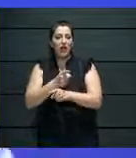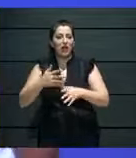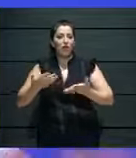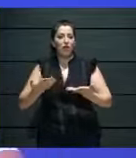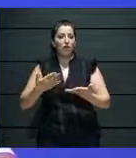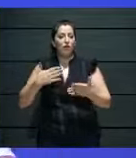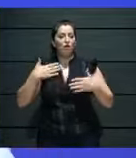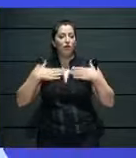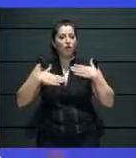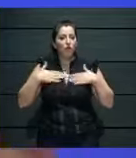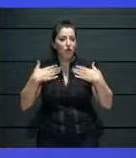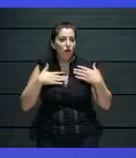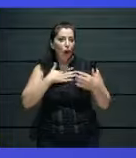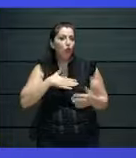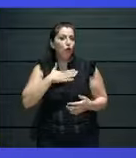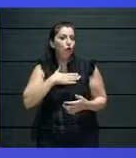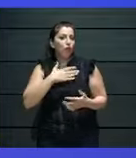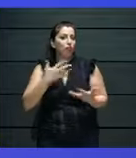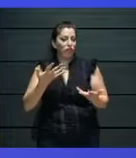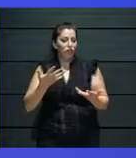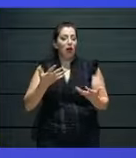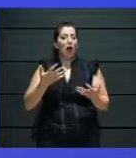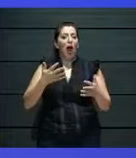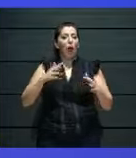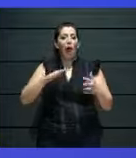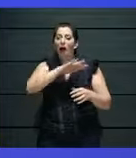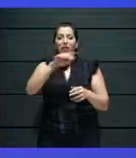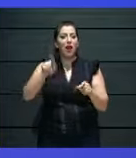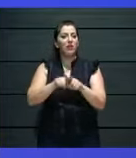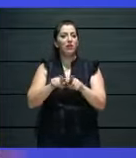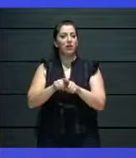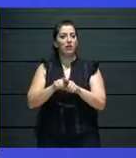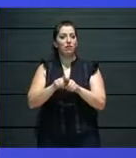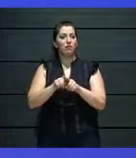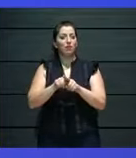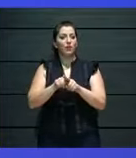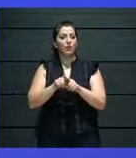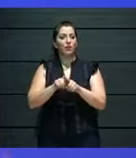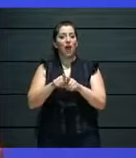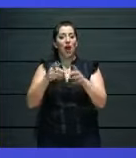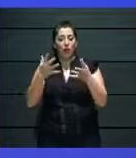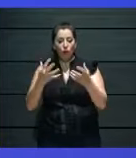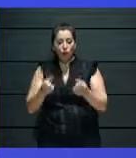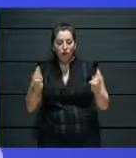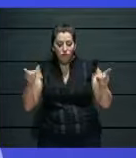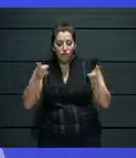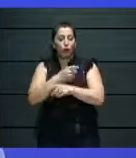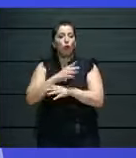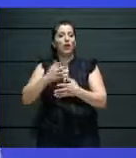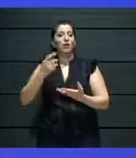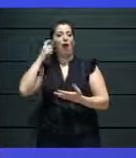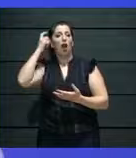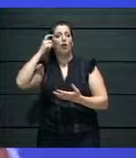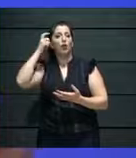always somebody out there who knows more than you. And that's why collaboration is so important. Synergies are so important that you